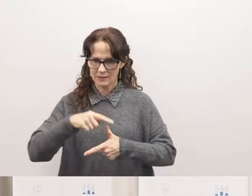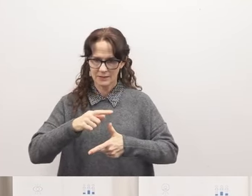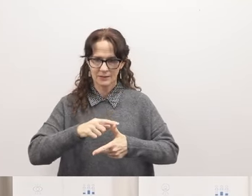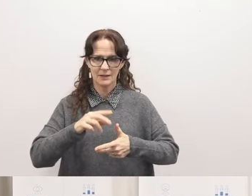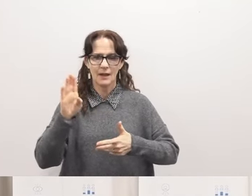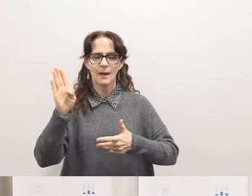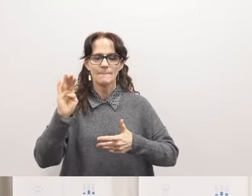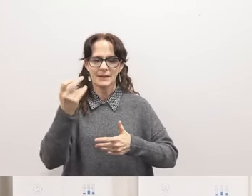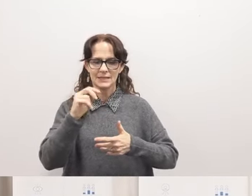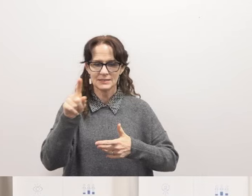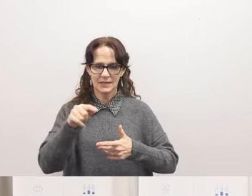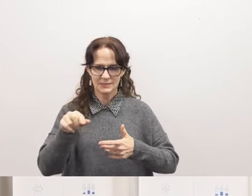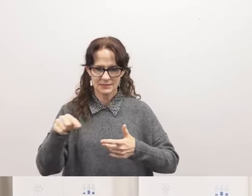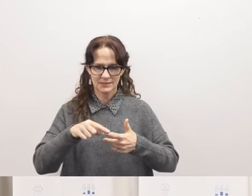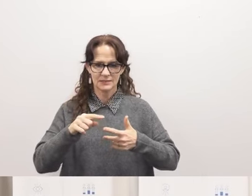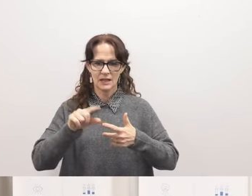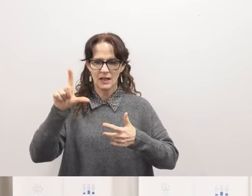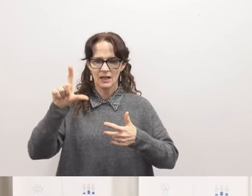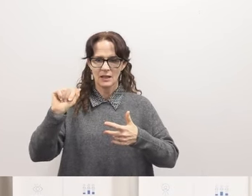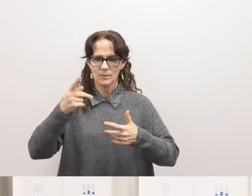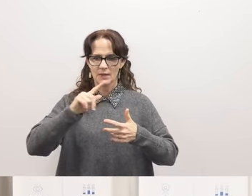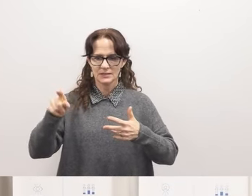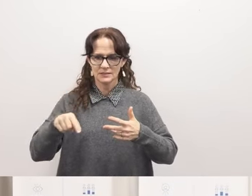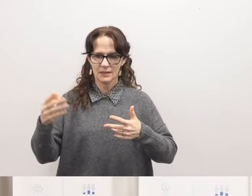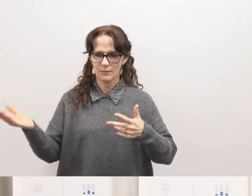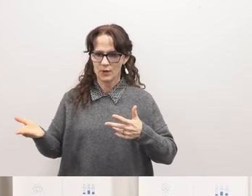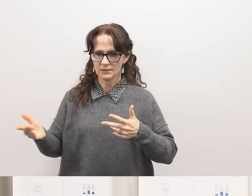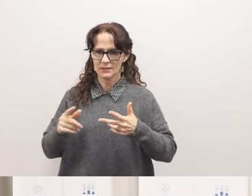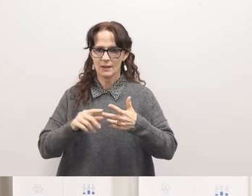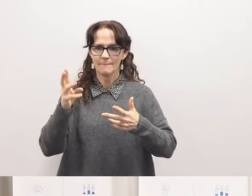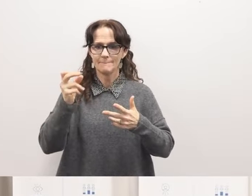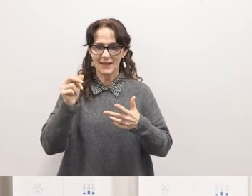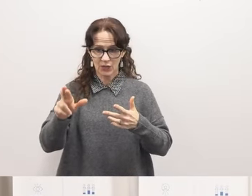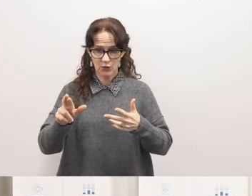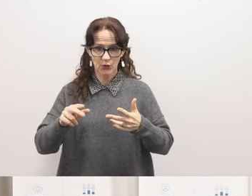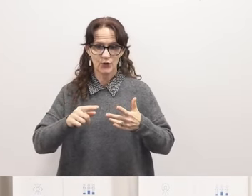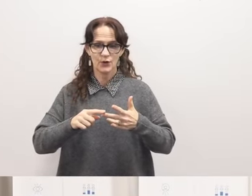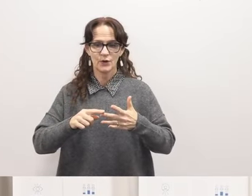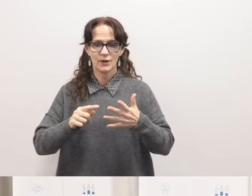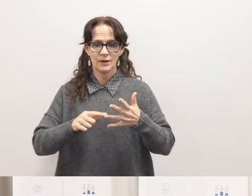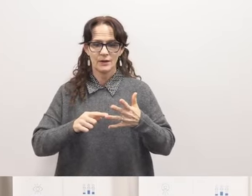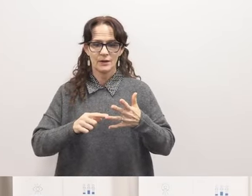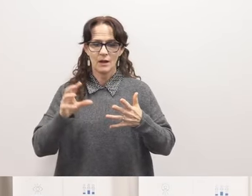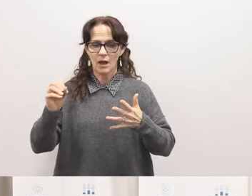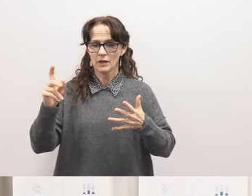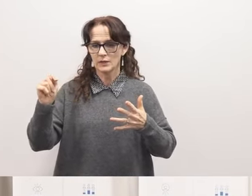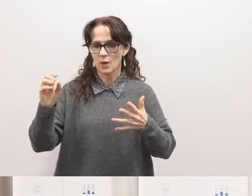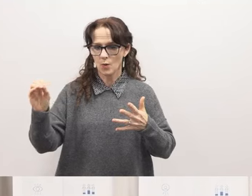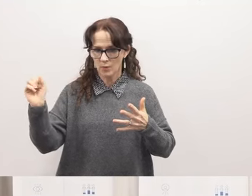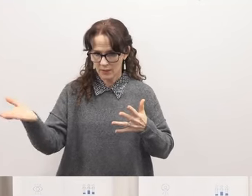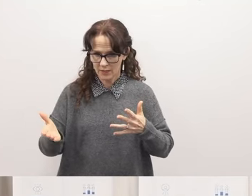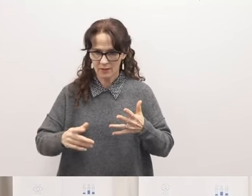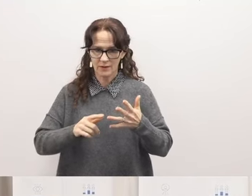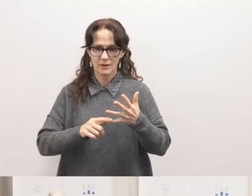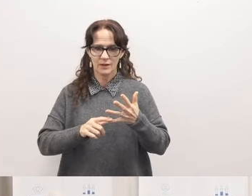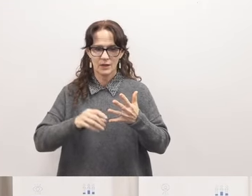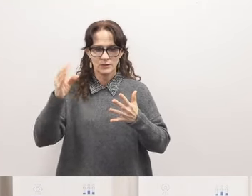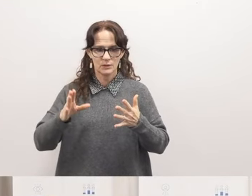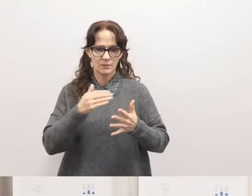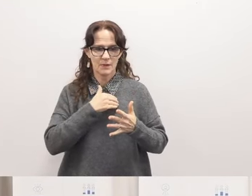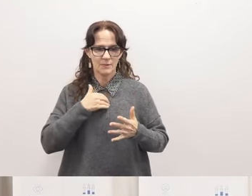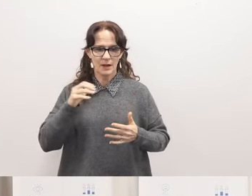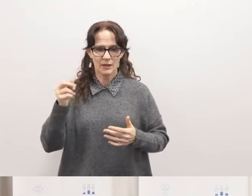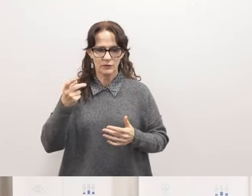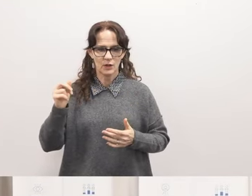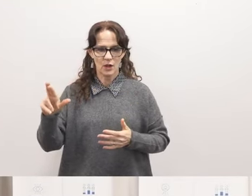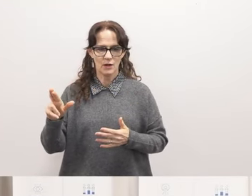here member lopez present member miller here member otto here and student member aguilar